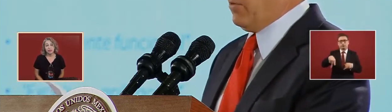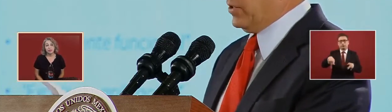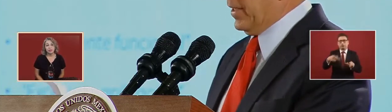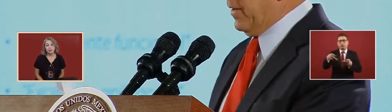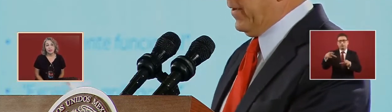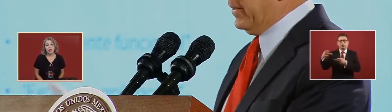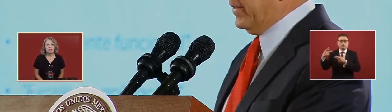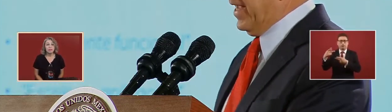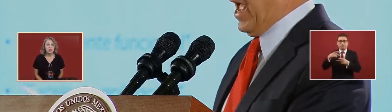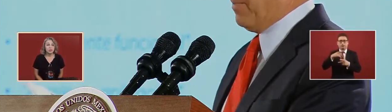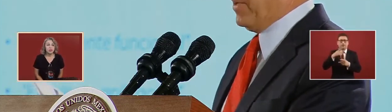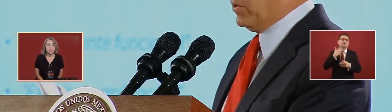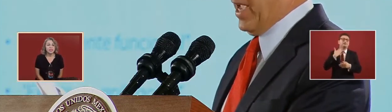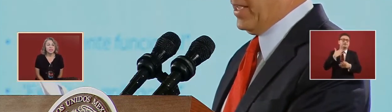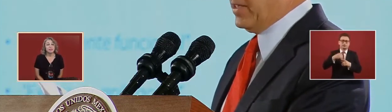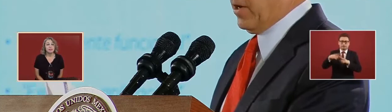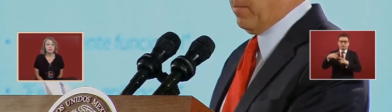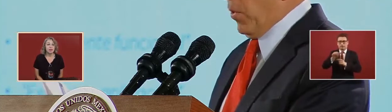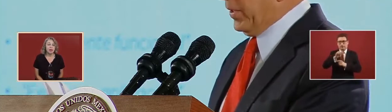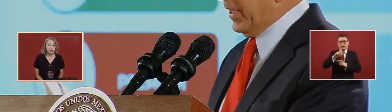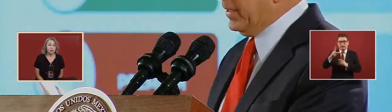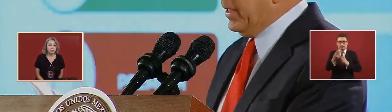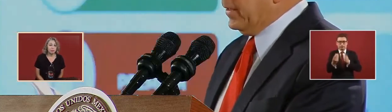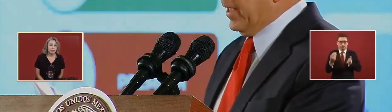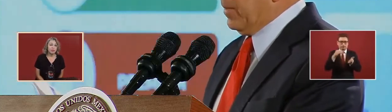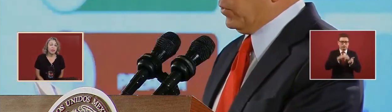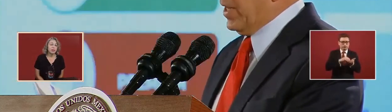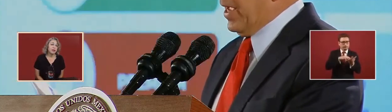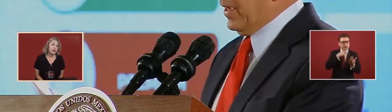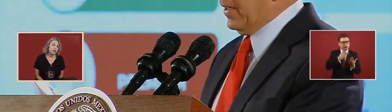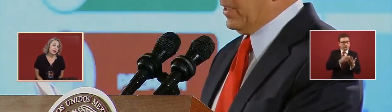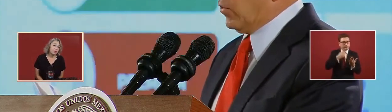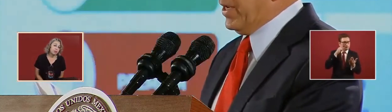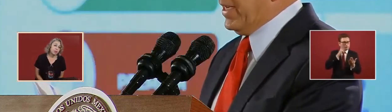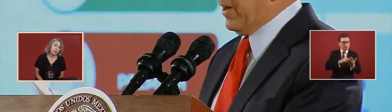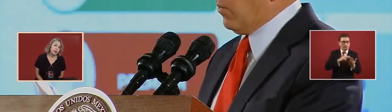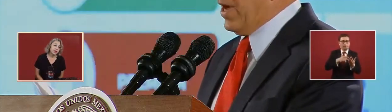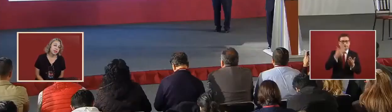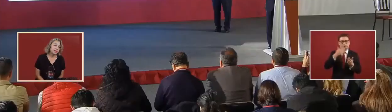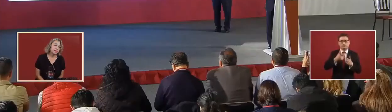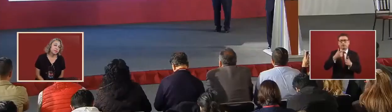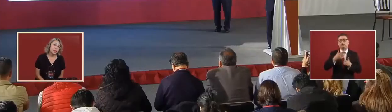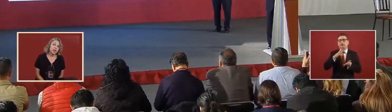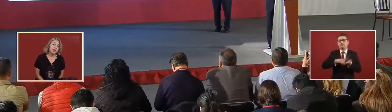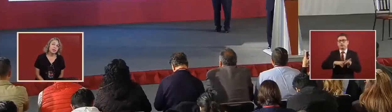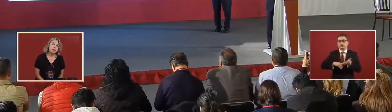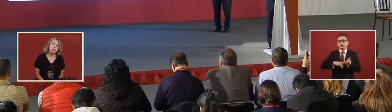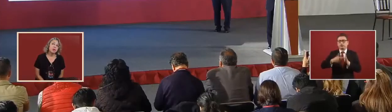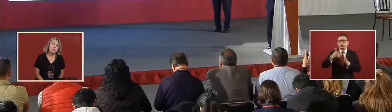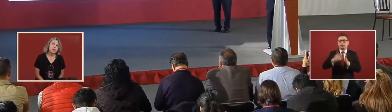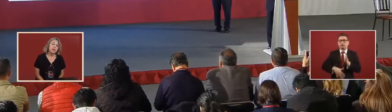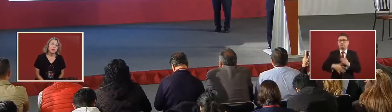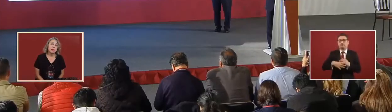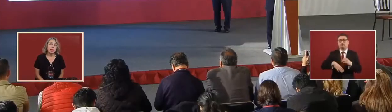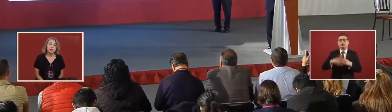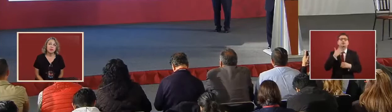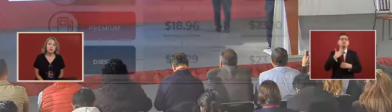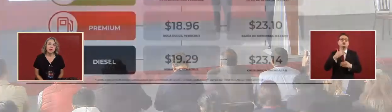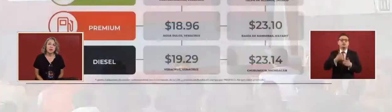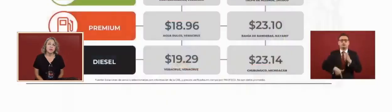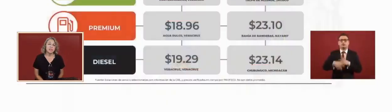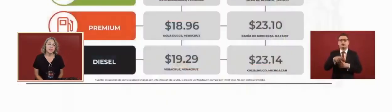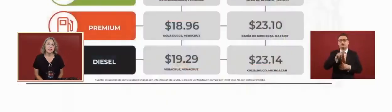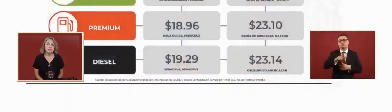via the report. The most economical was at $17.59